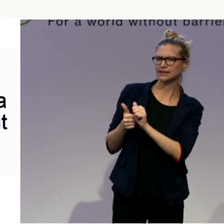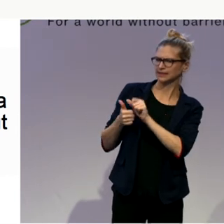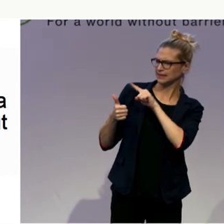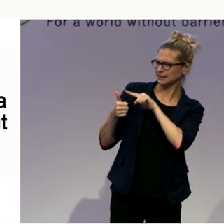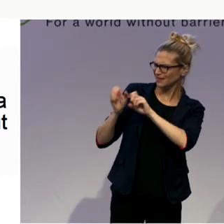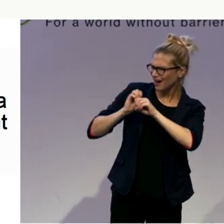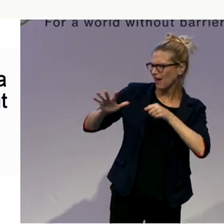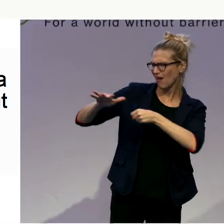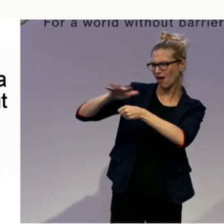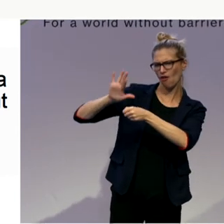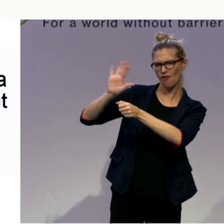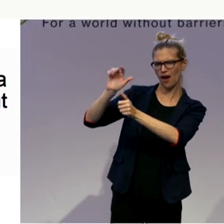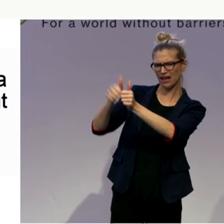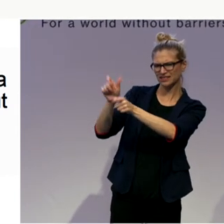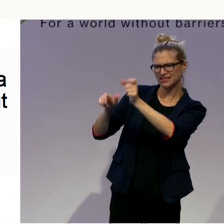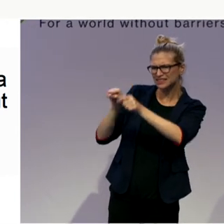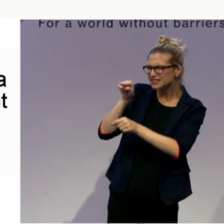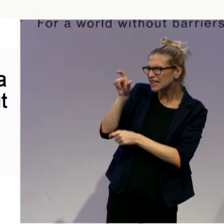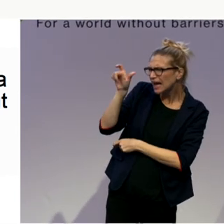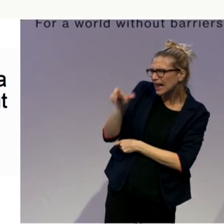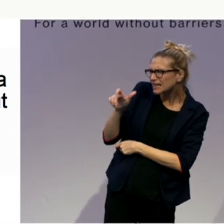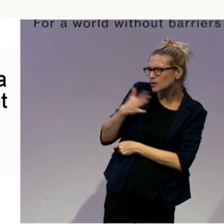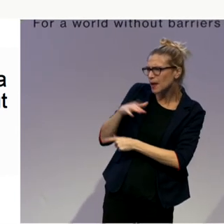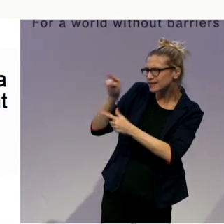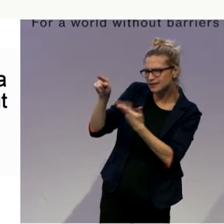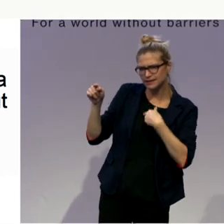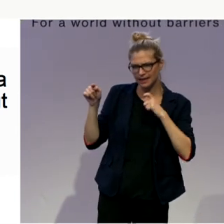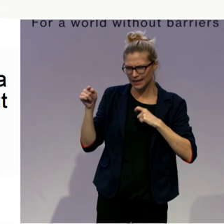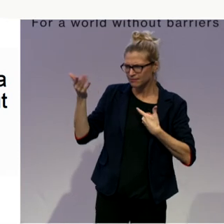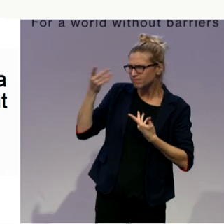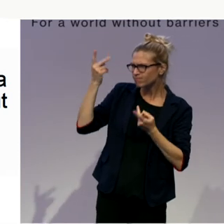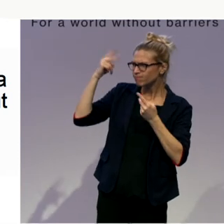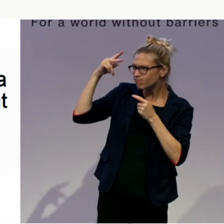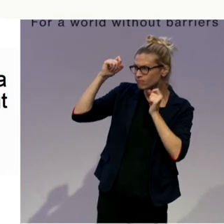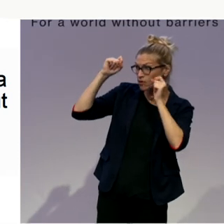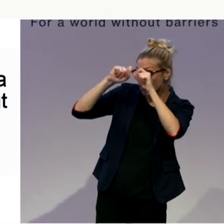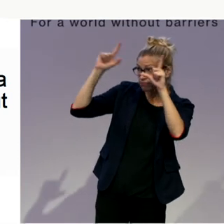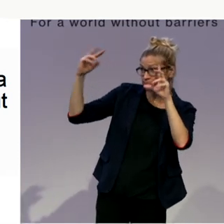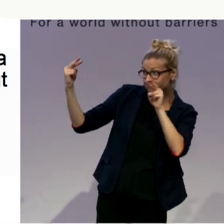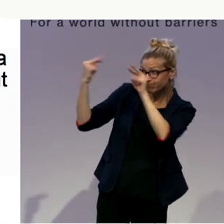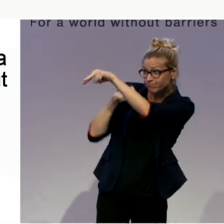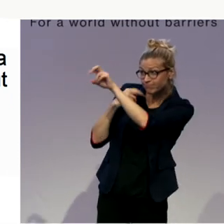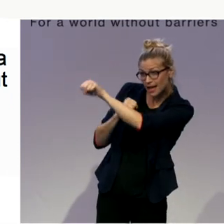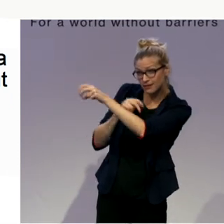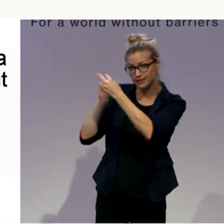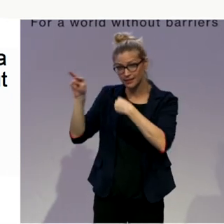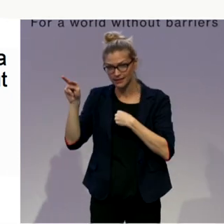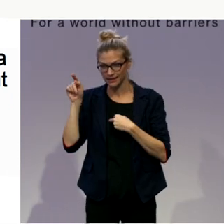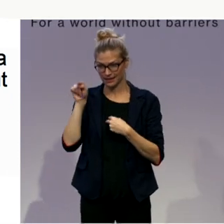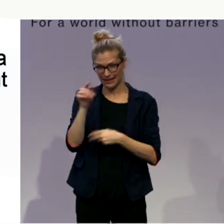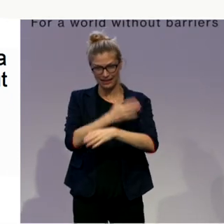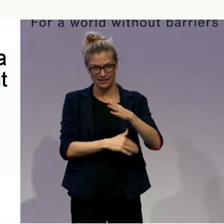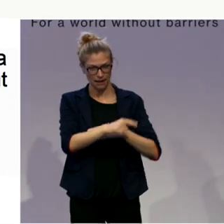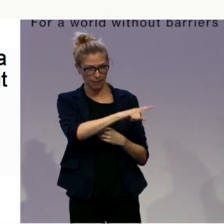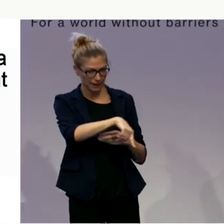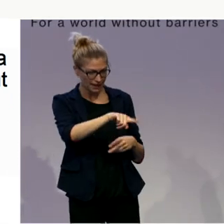and to be understood fully is not just as important for the person with a disability but for the person working with them